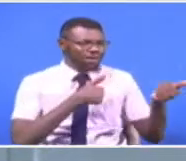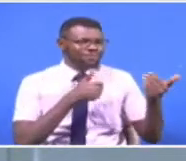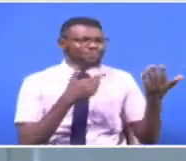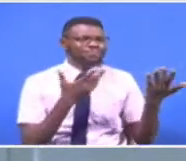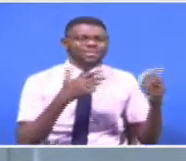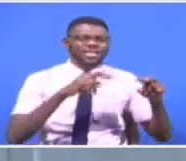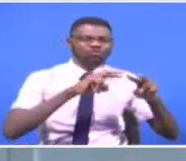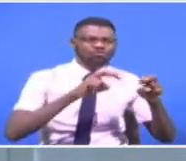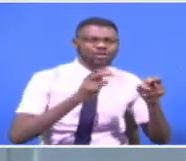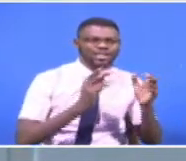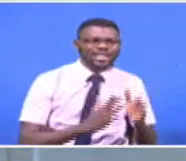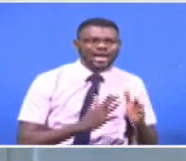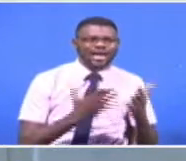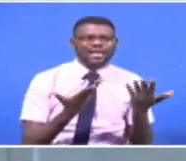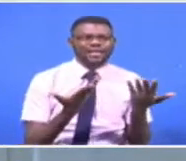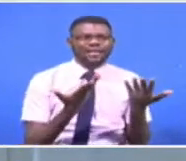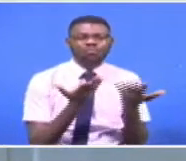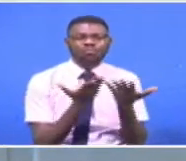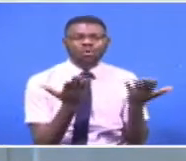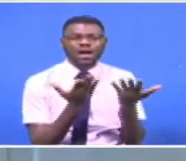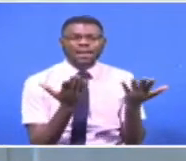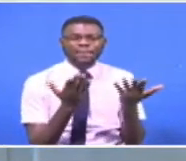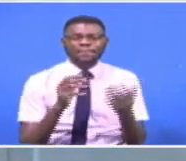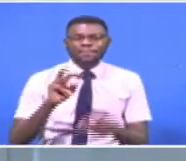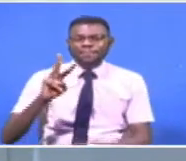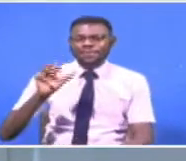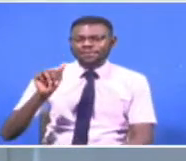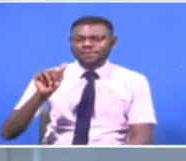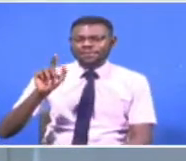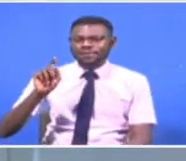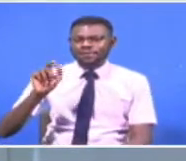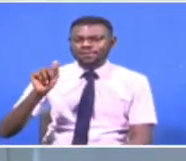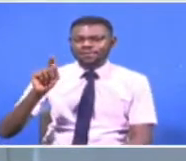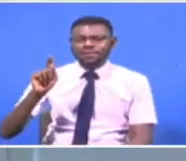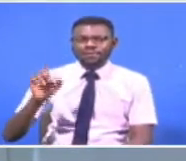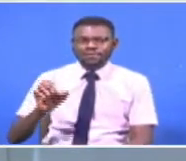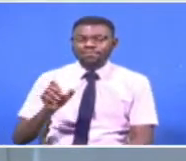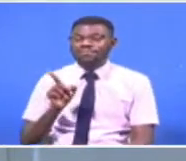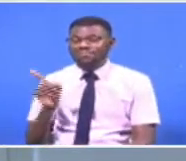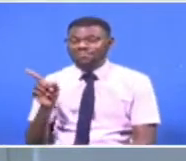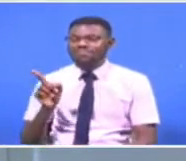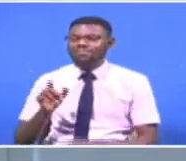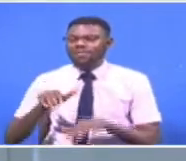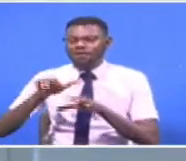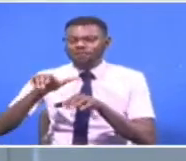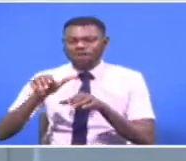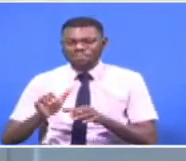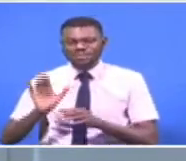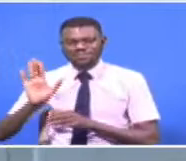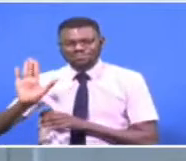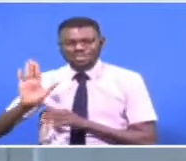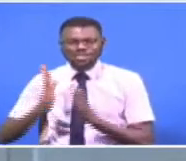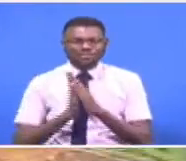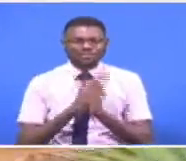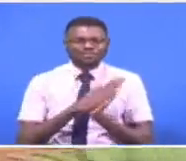taita sisal estate in muatate hezron kimari spoke to the farmers and this is their story